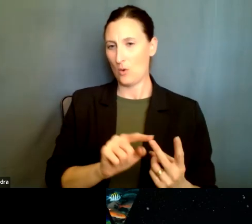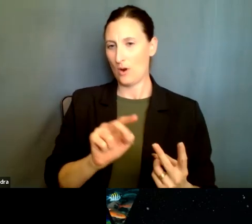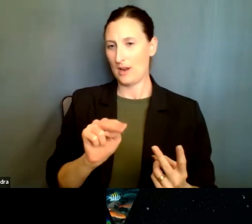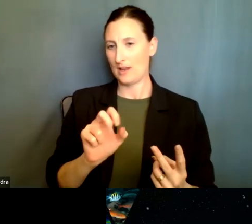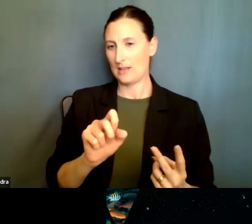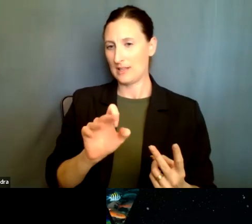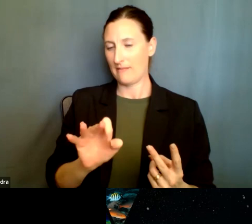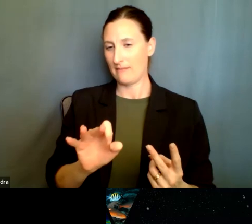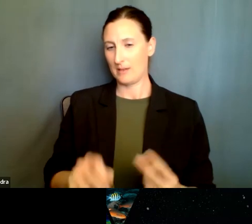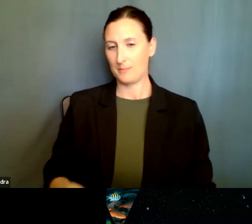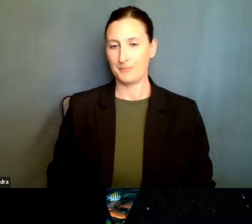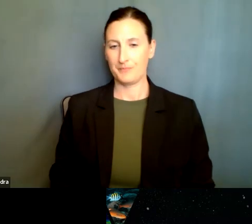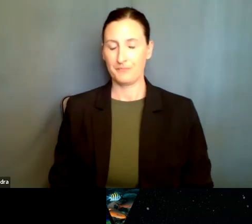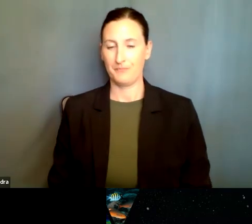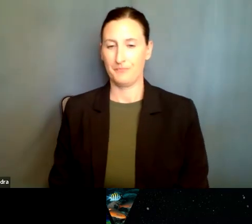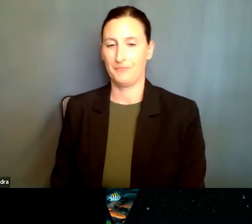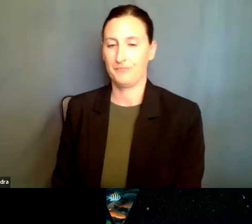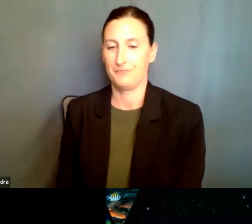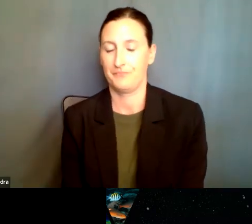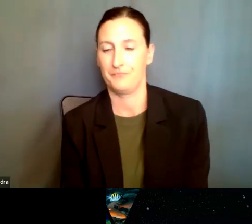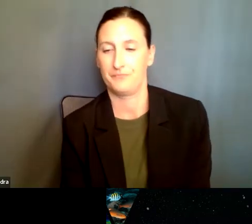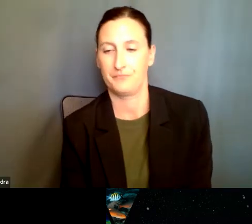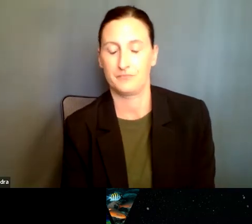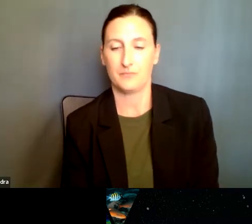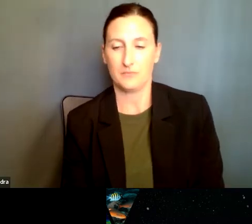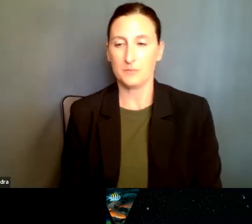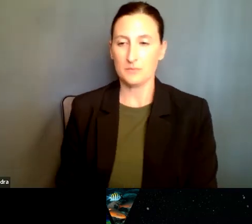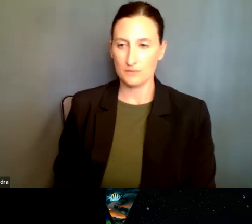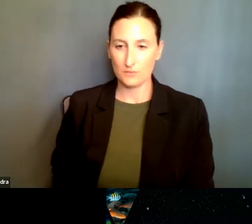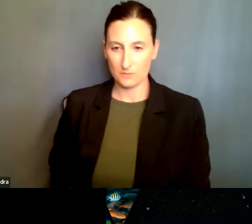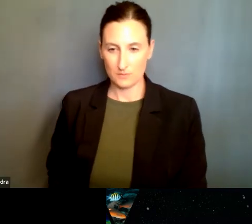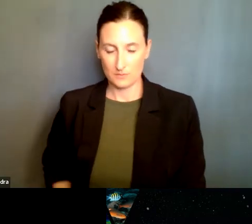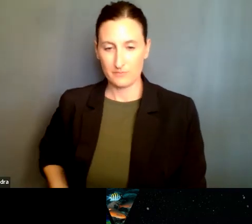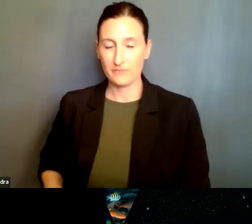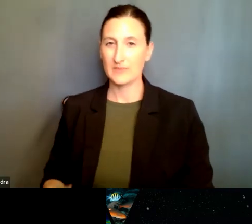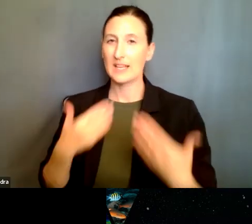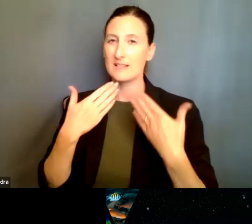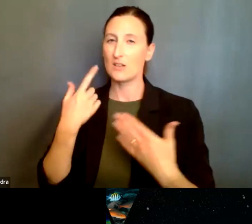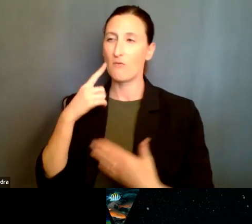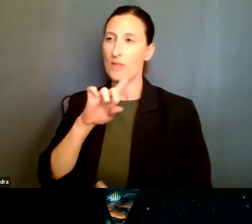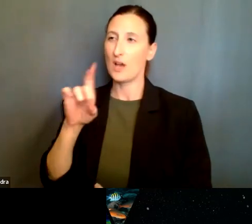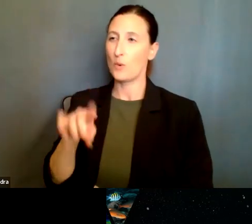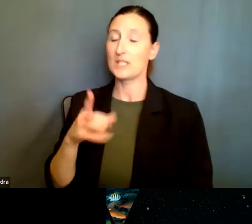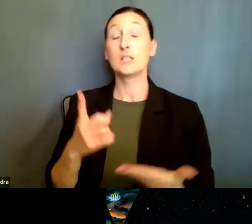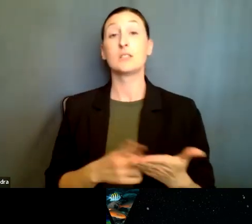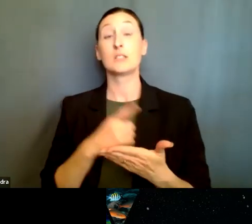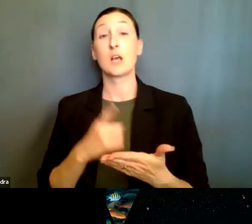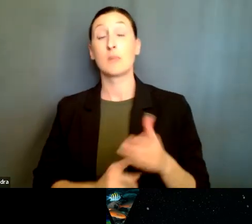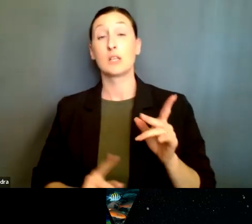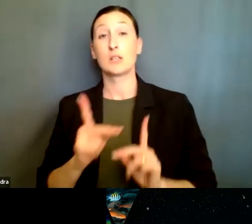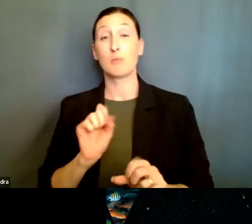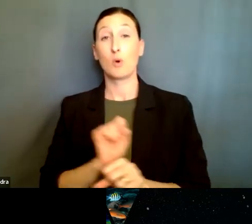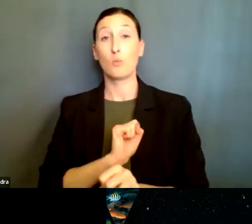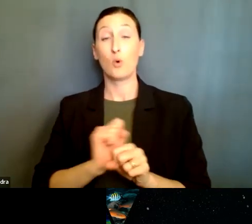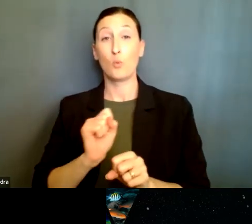Yeah. Thank you for, uh, for the question. That's a great question. And I want to make it more general. So sometimes people work at the interface between